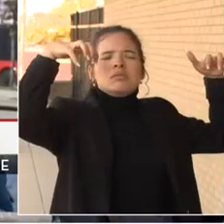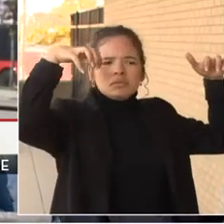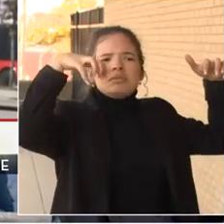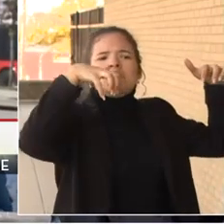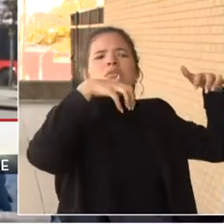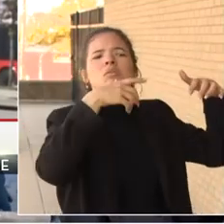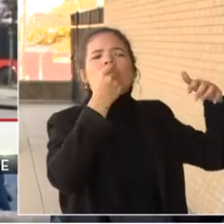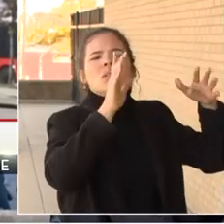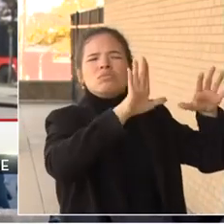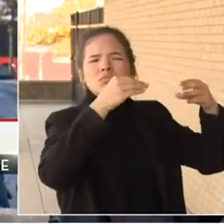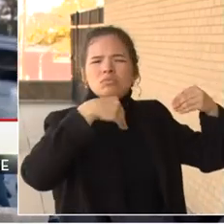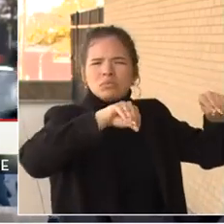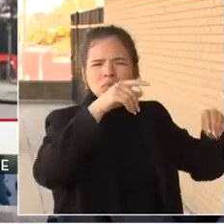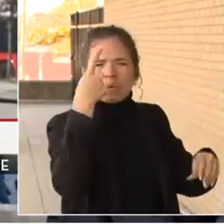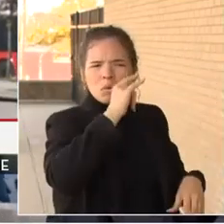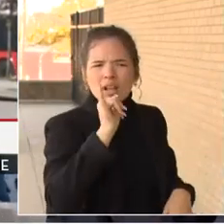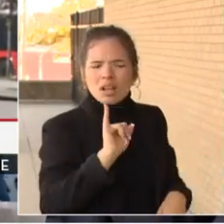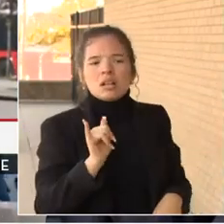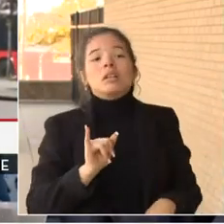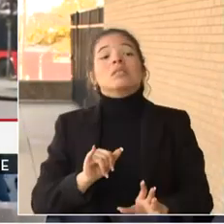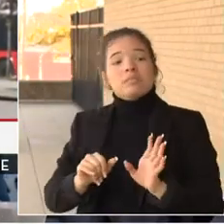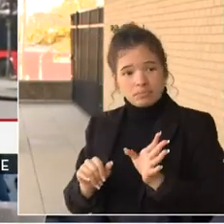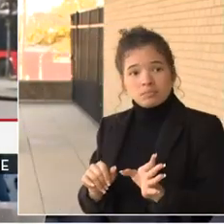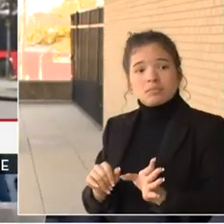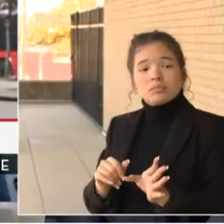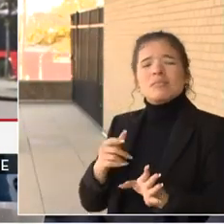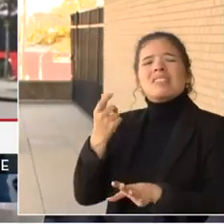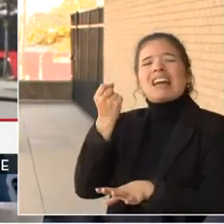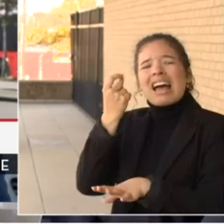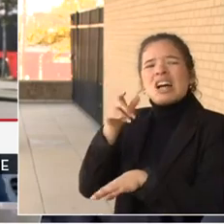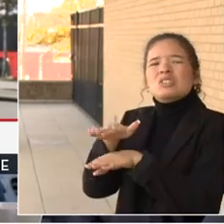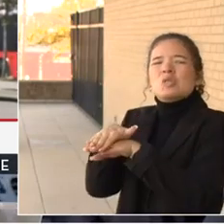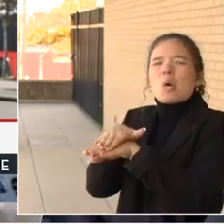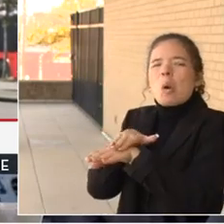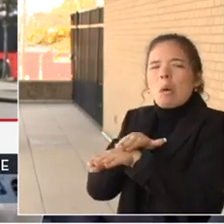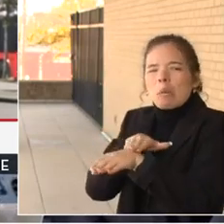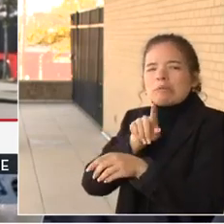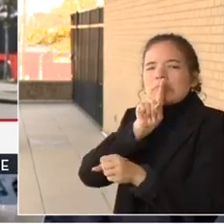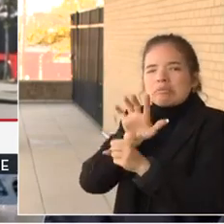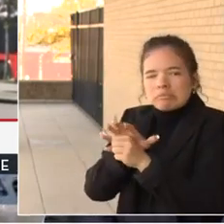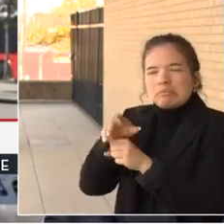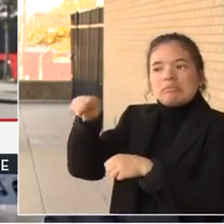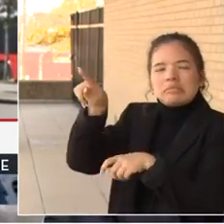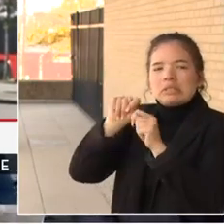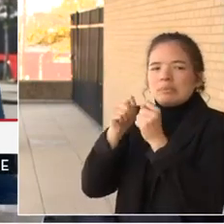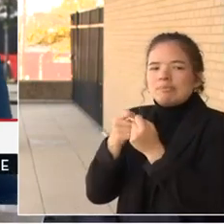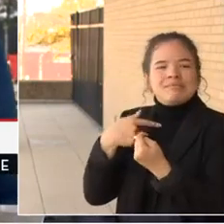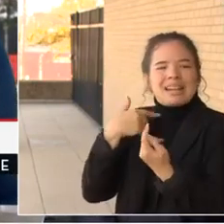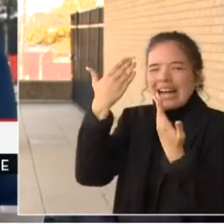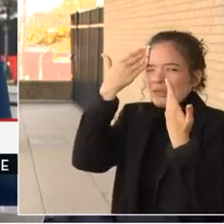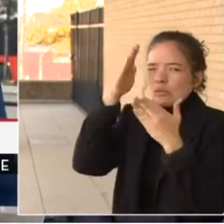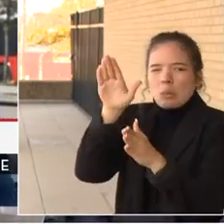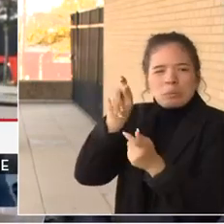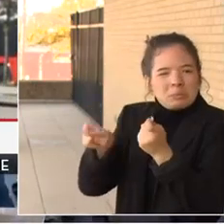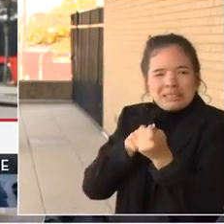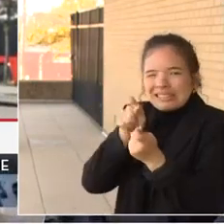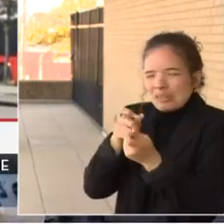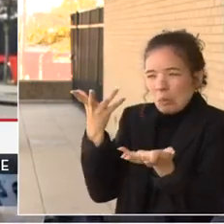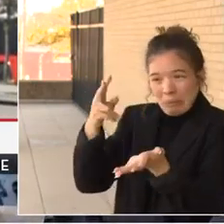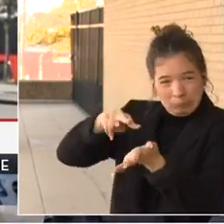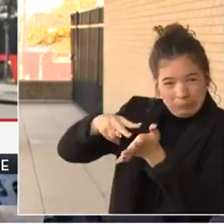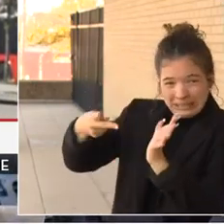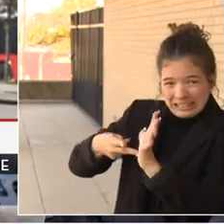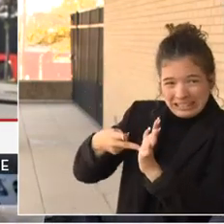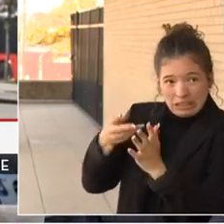slowly getting some confirmation from the team. We still don't know exactly what their news means and that they've hired a broker or some kind